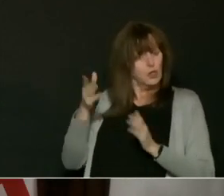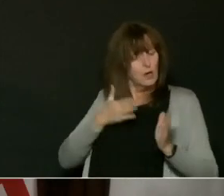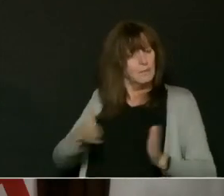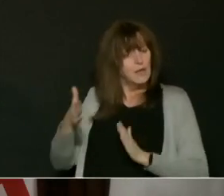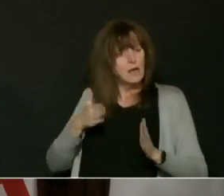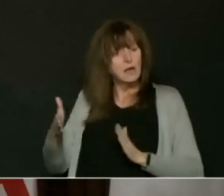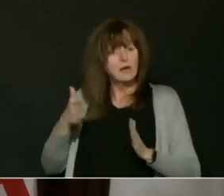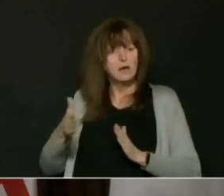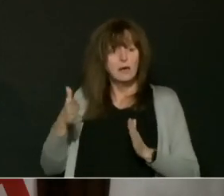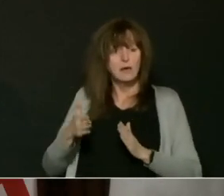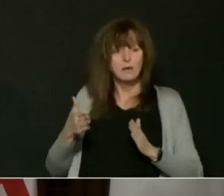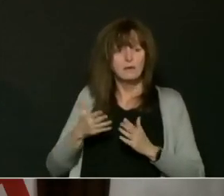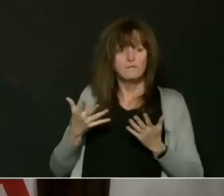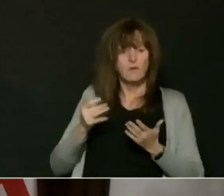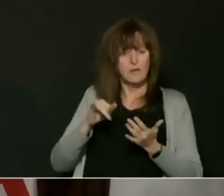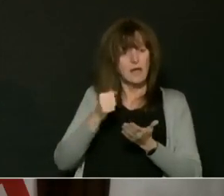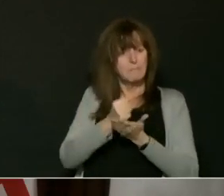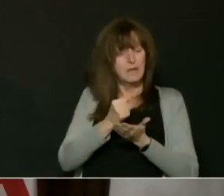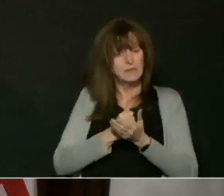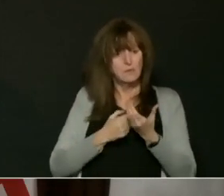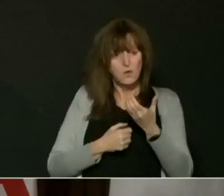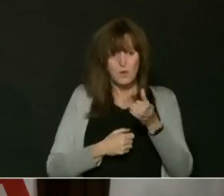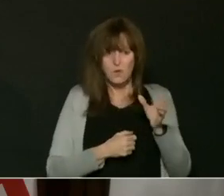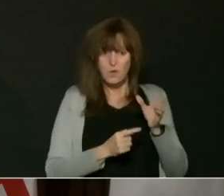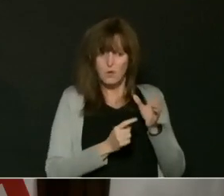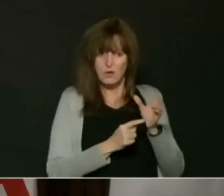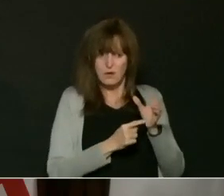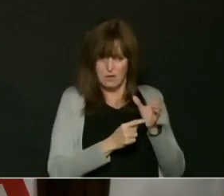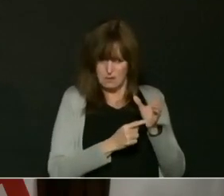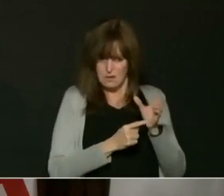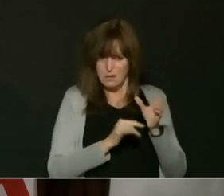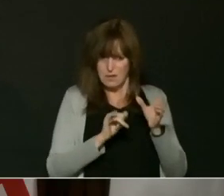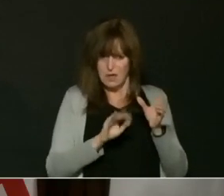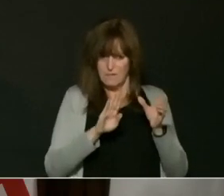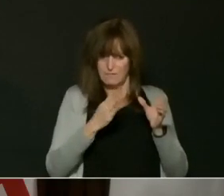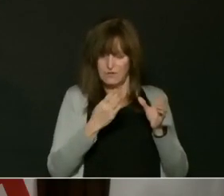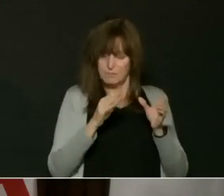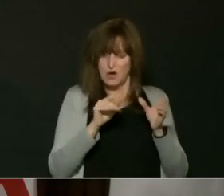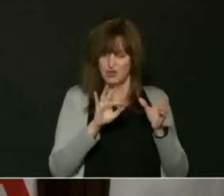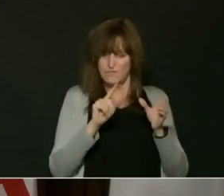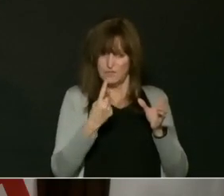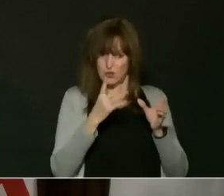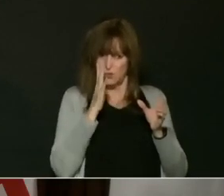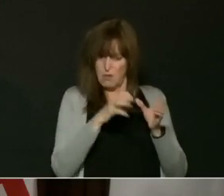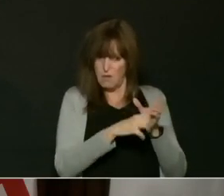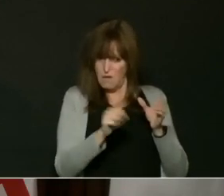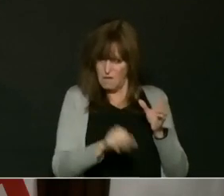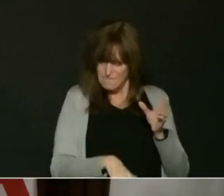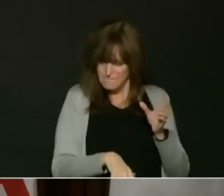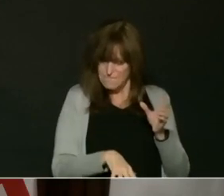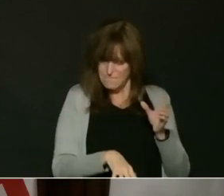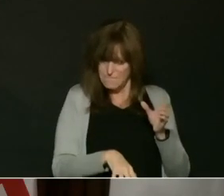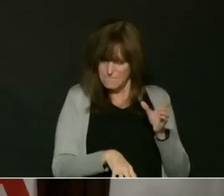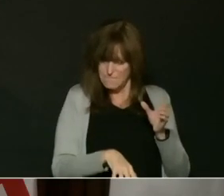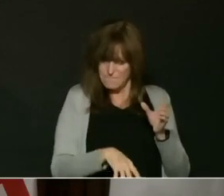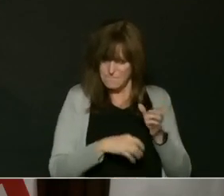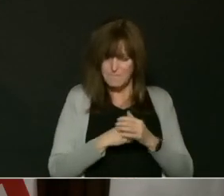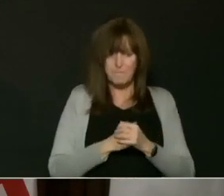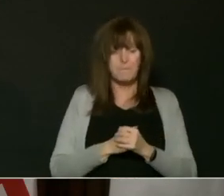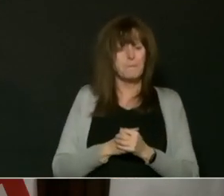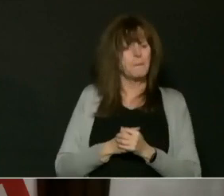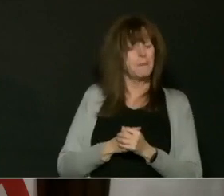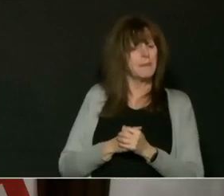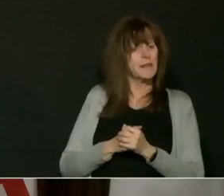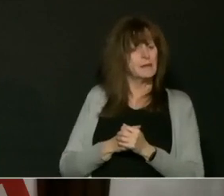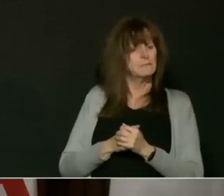system on March the 1st, I'm of the understanding that the vaccine mandates and soft vaccine mandates